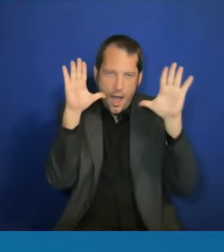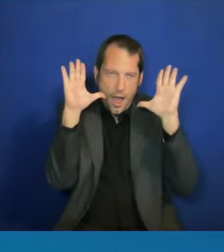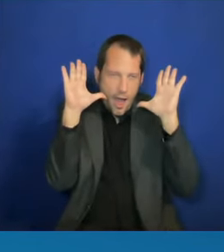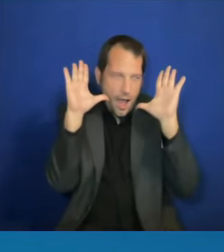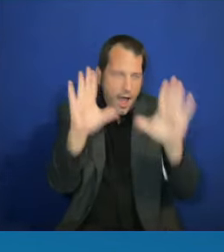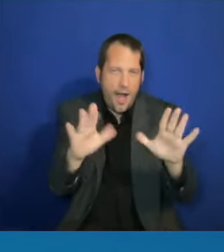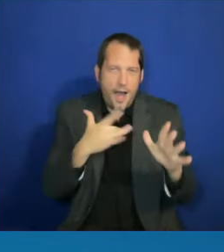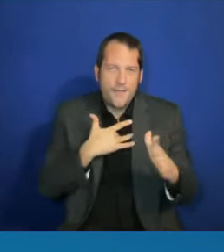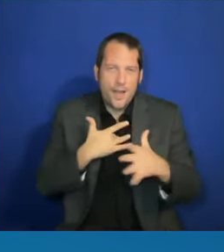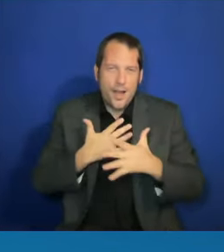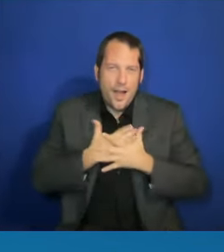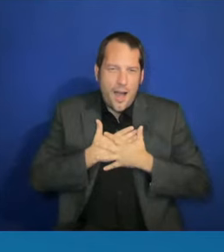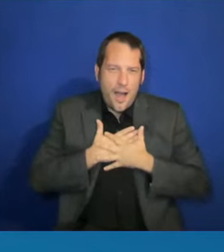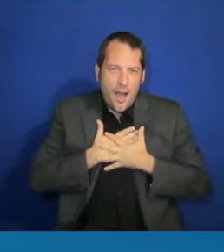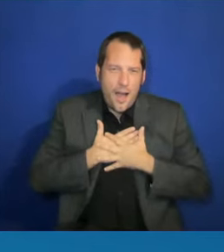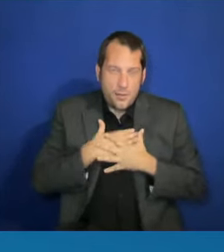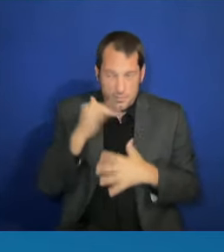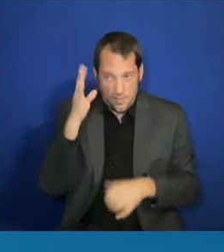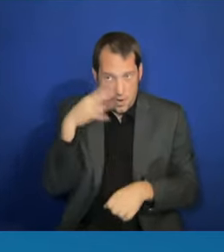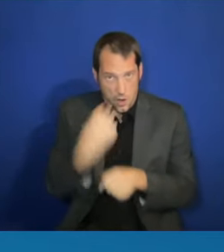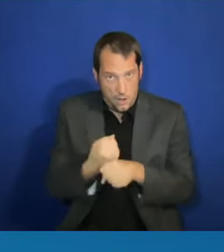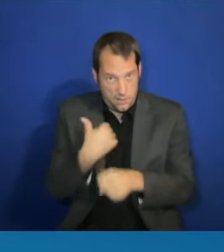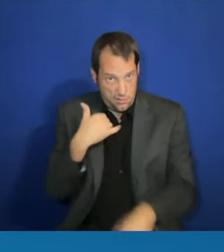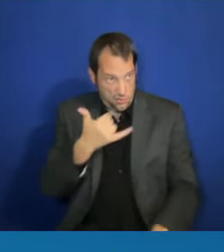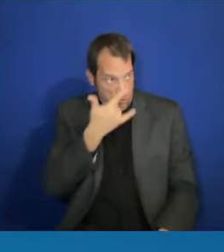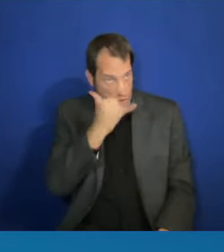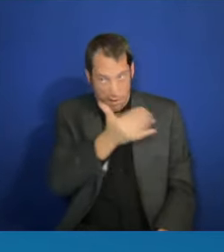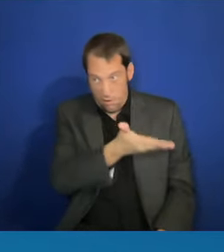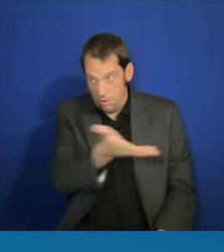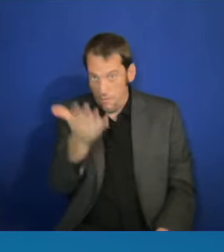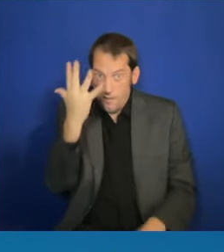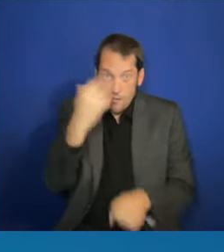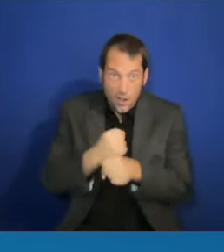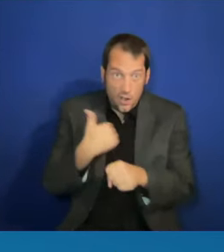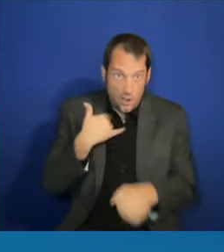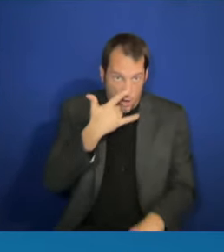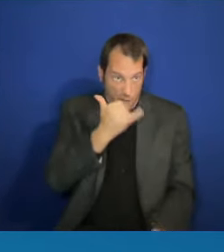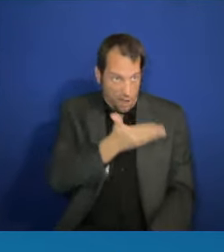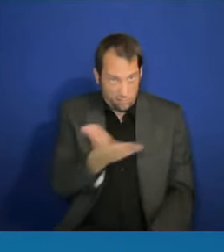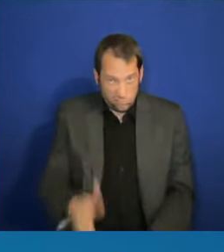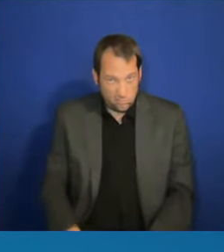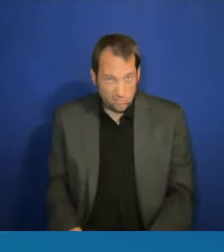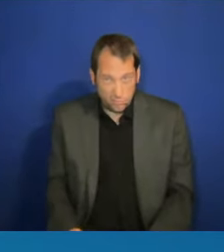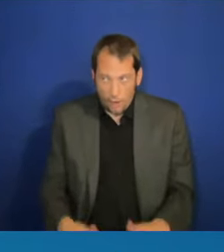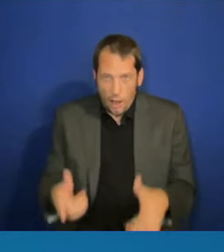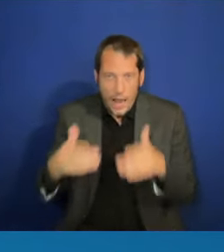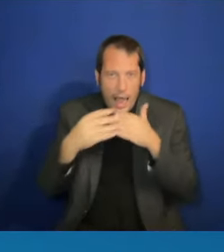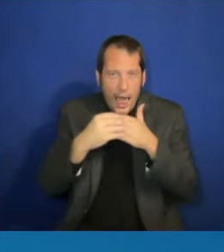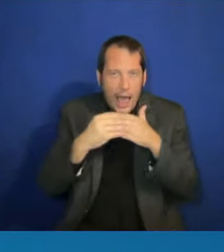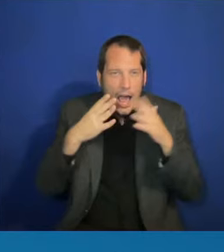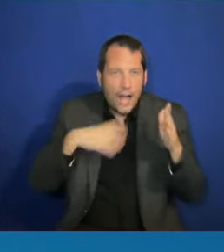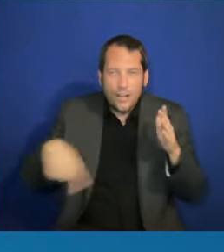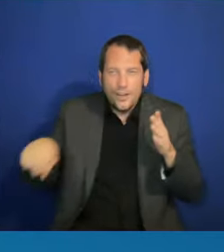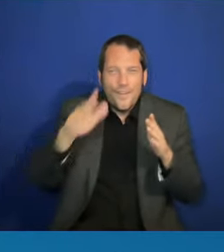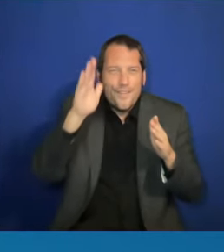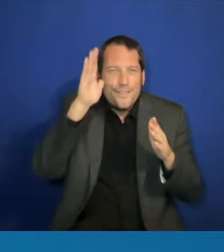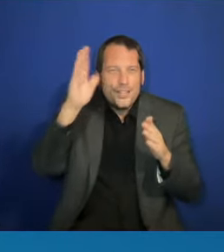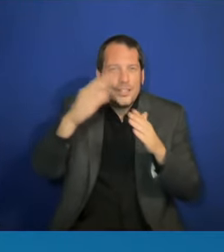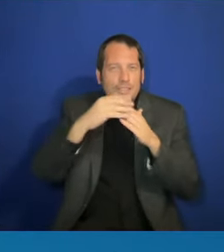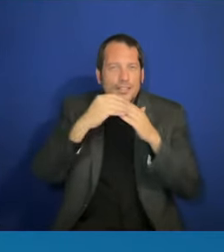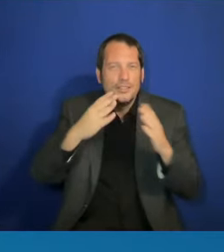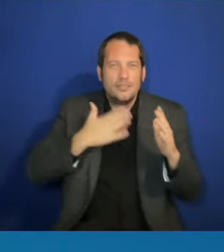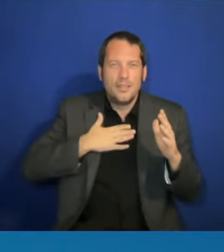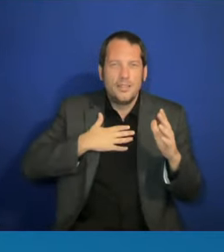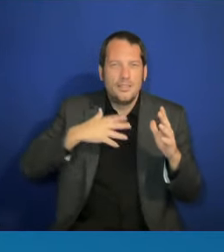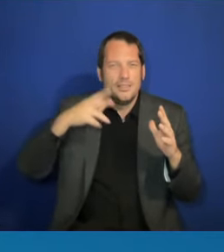years ago. To see these leaders, future leaders, my Latin diaspora out there, it's so